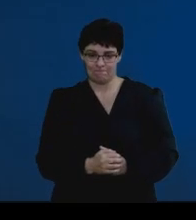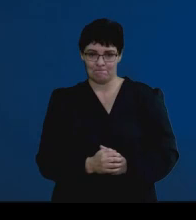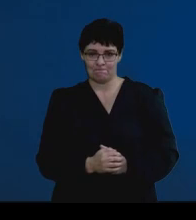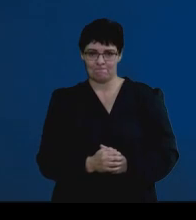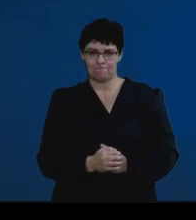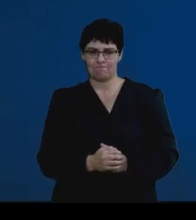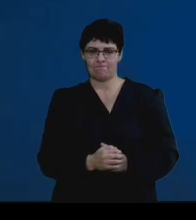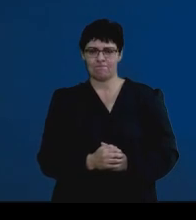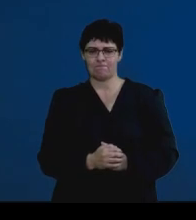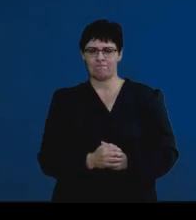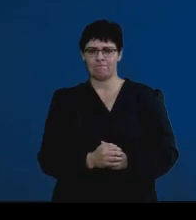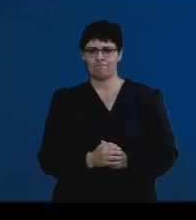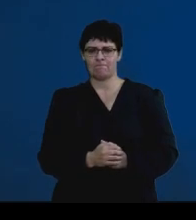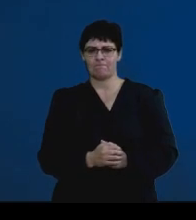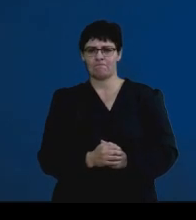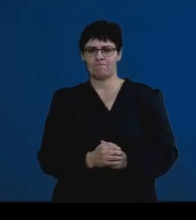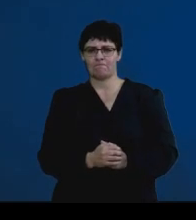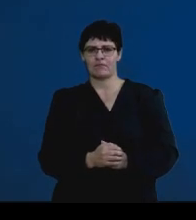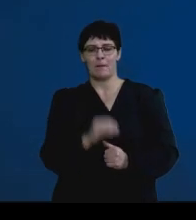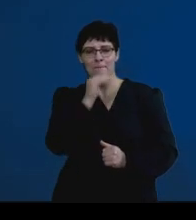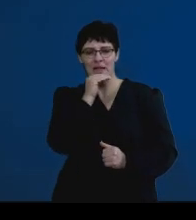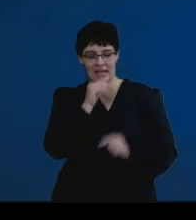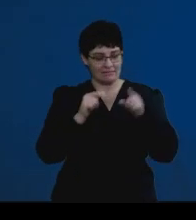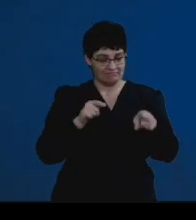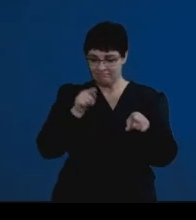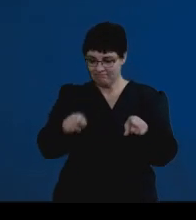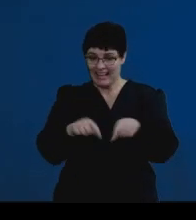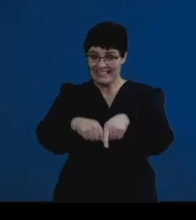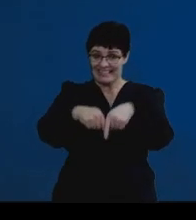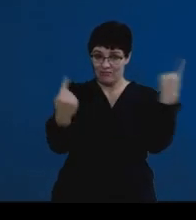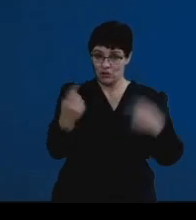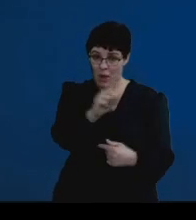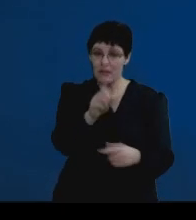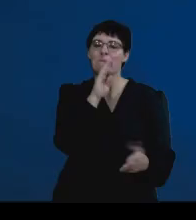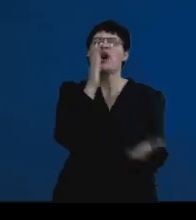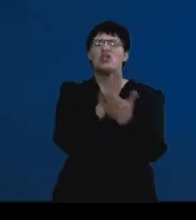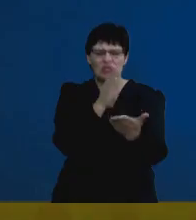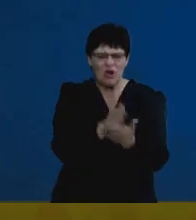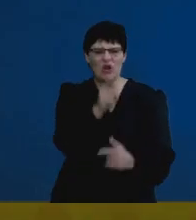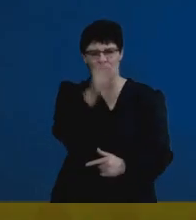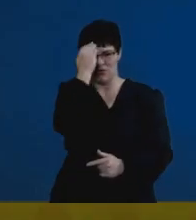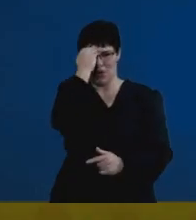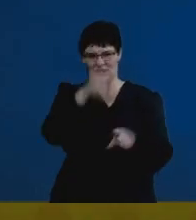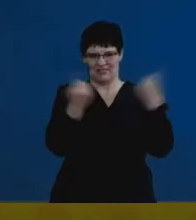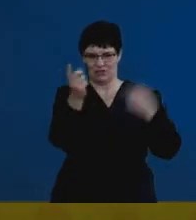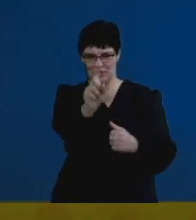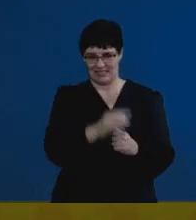Make sure that you differentiate, as I mentioned. What does differentiate mean? It's being able to